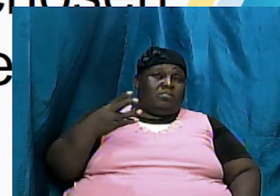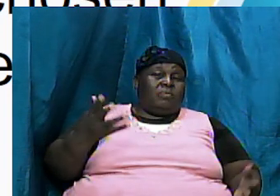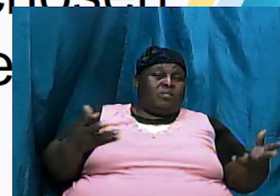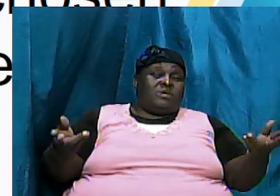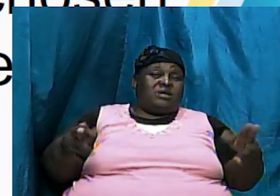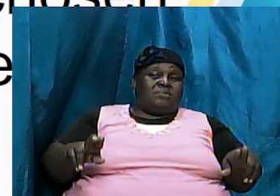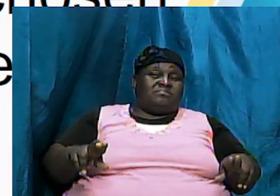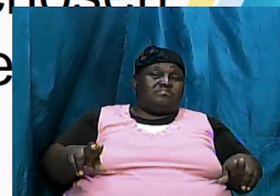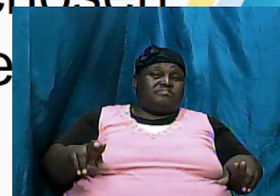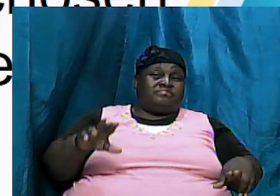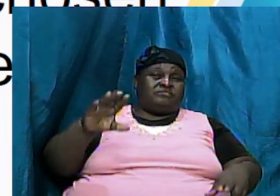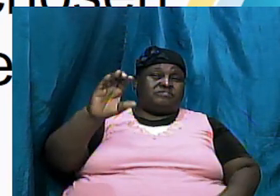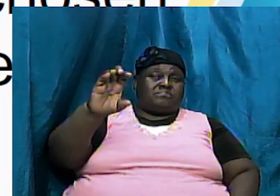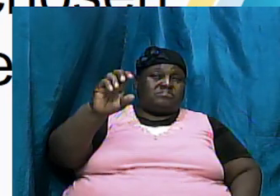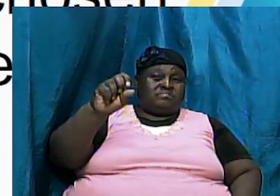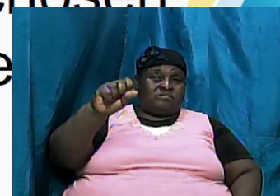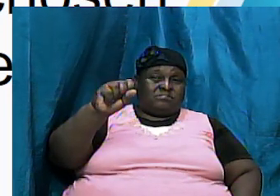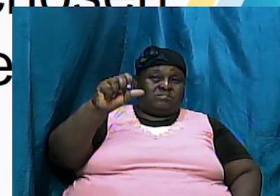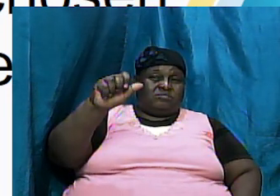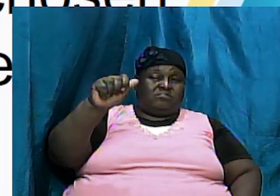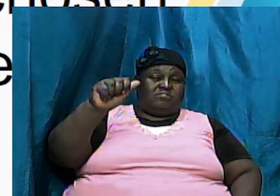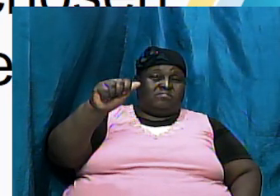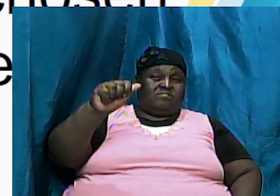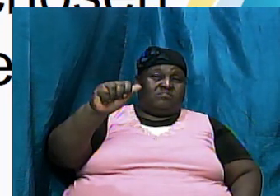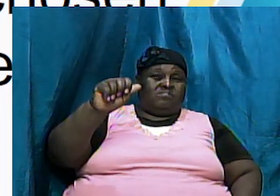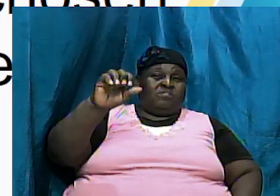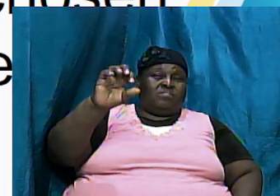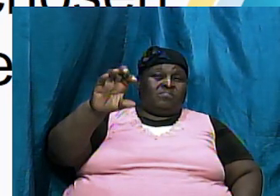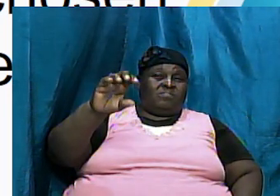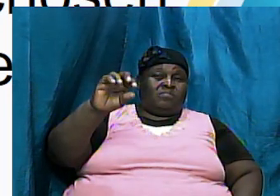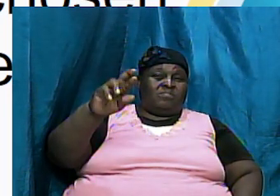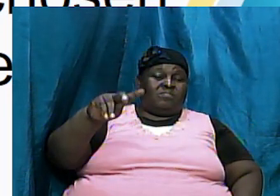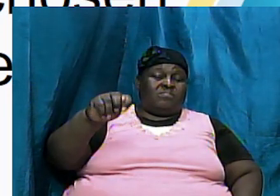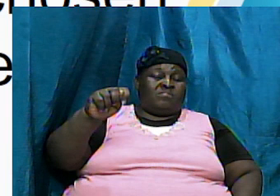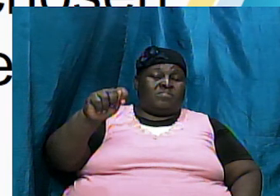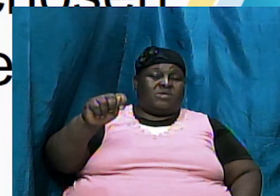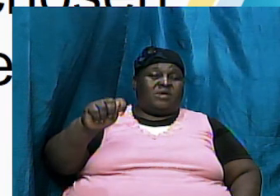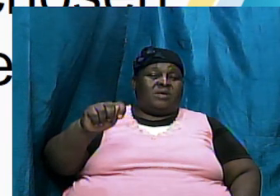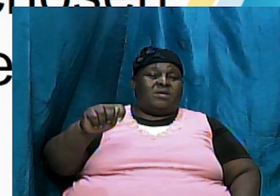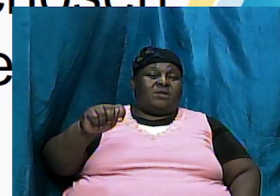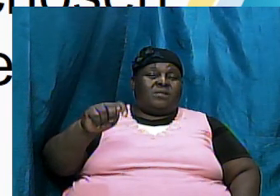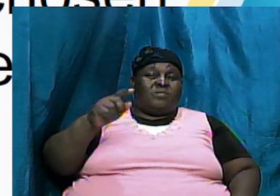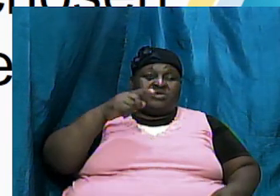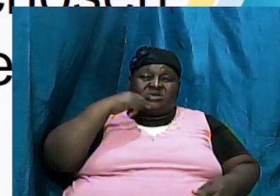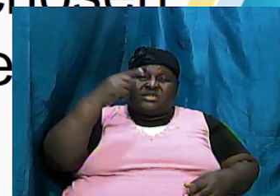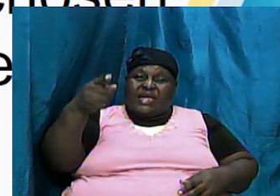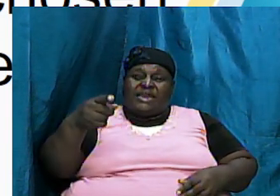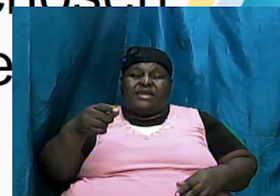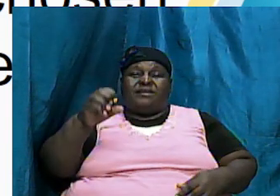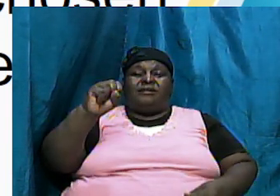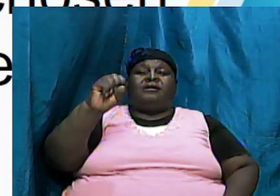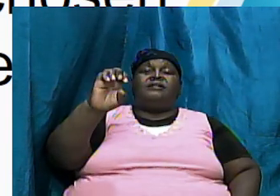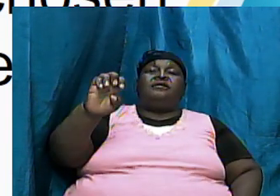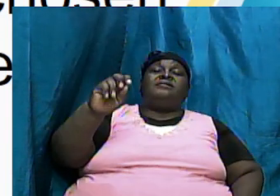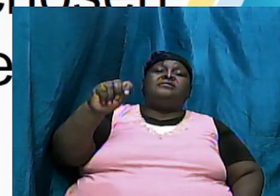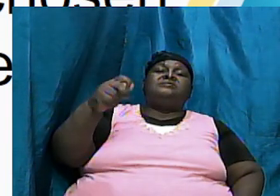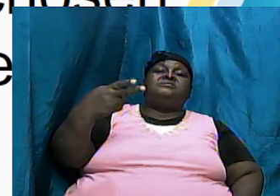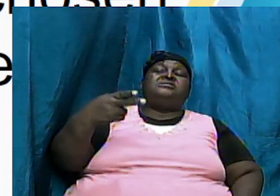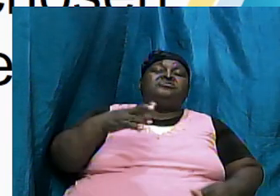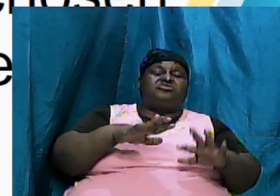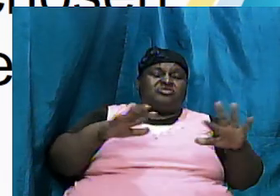Cain's children were not influencing Seth's children Seth children were the ones that were calling on the Lord